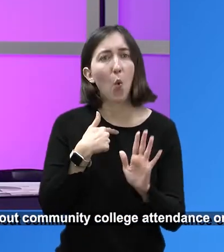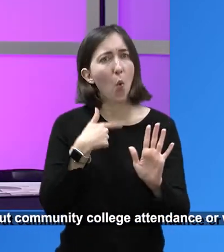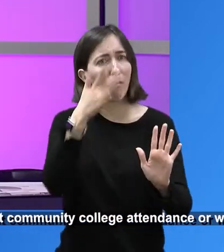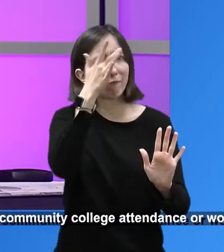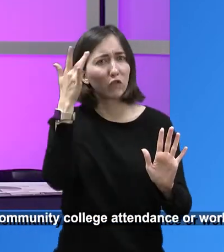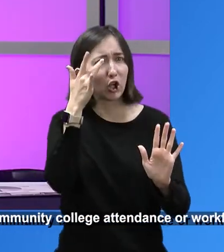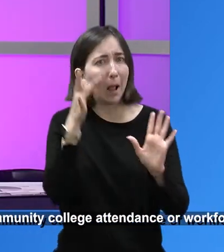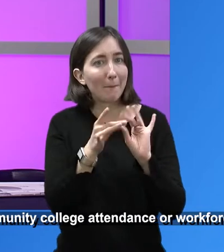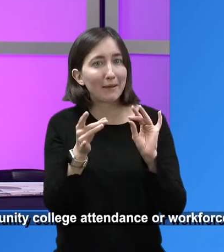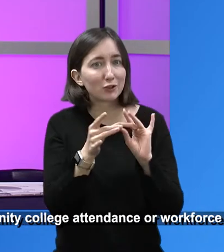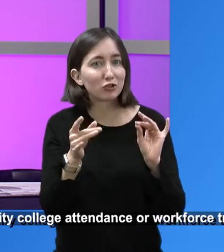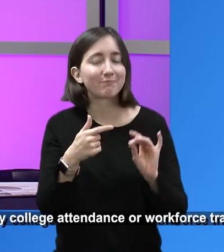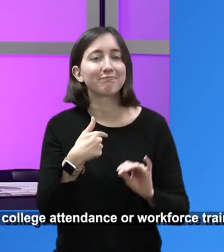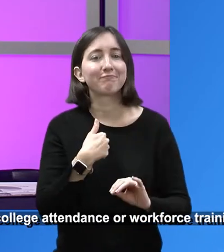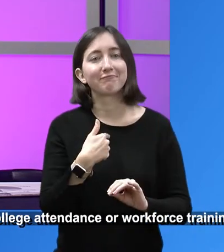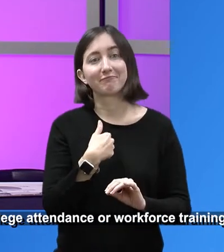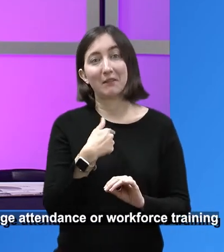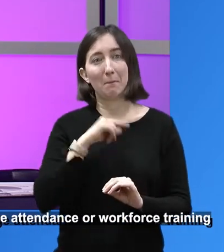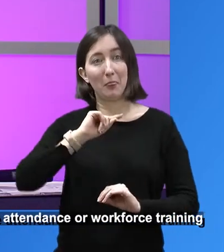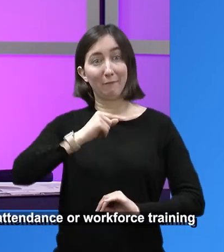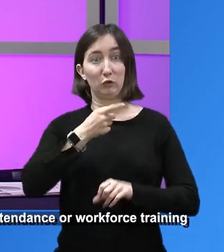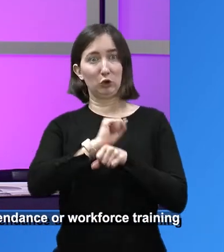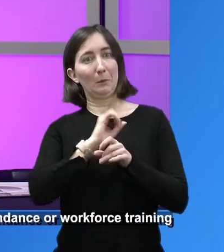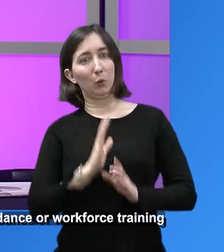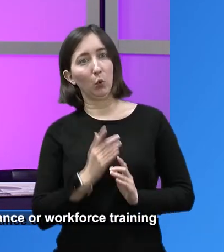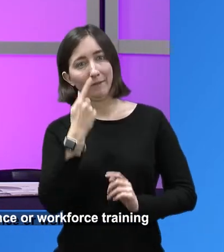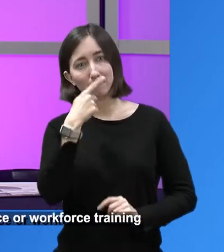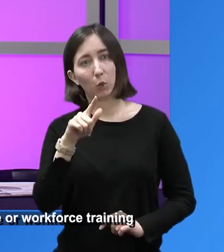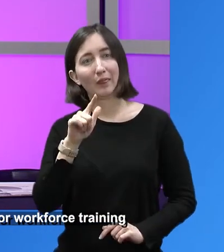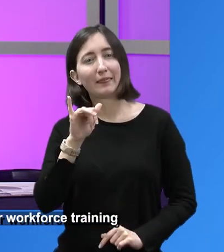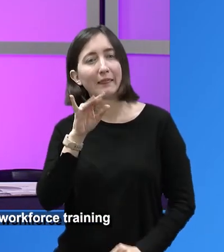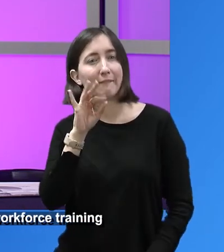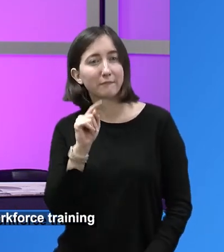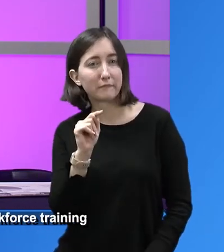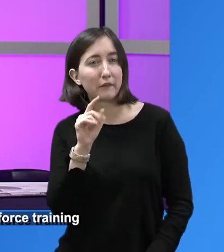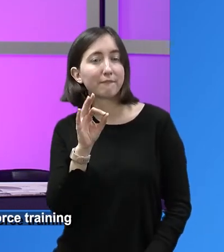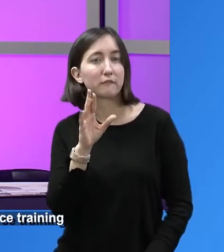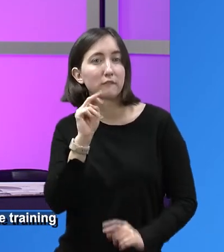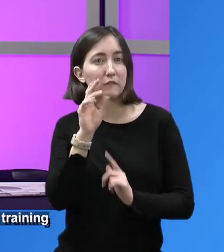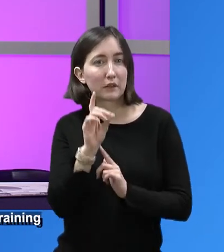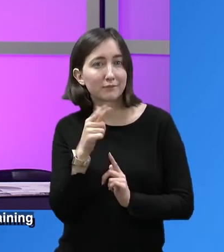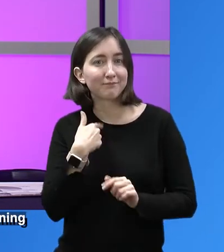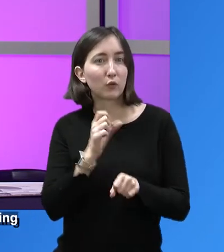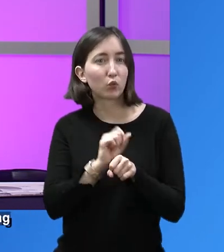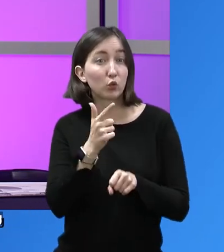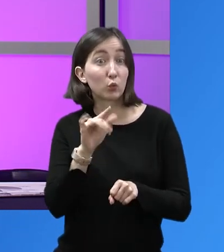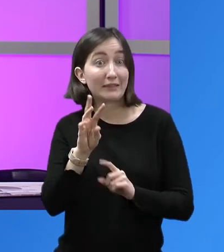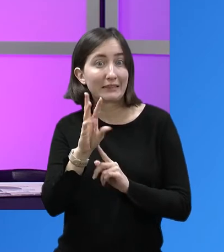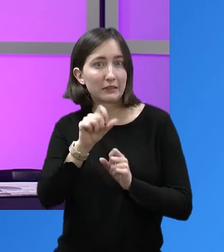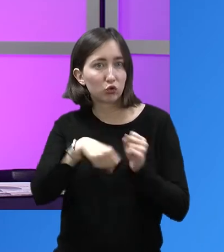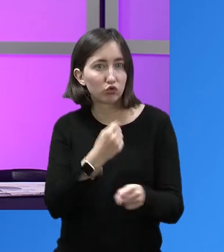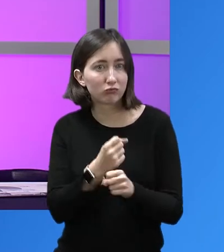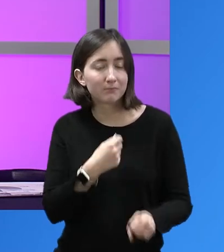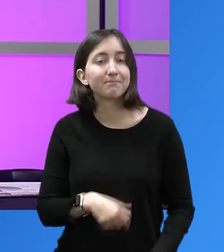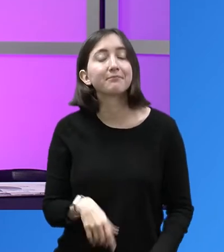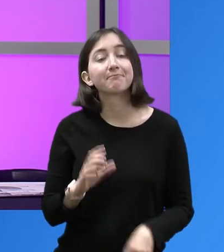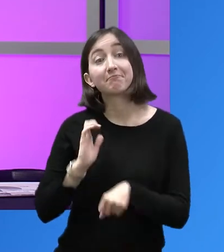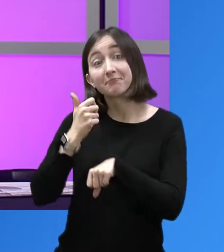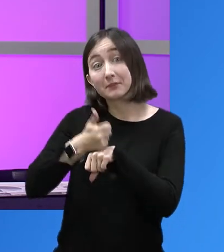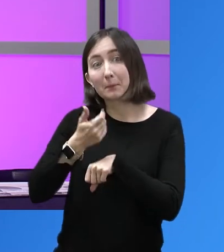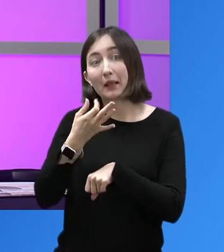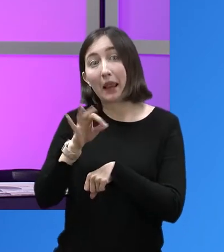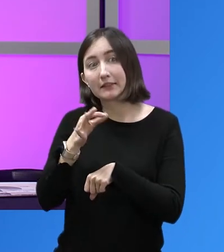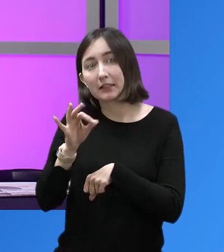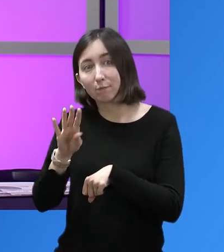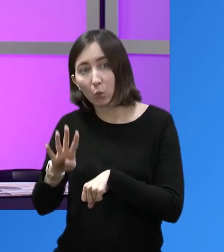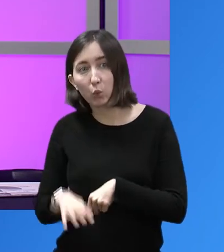have been at LIFT Fund 26 years. I'm the first employee that helped start the organization back in 1994. Now we're not only in